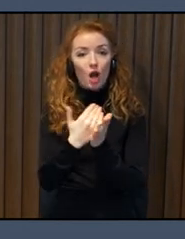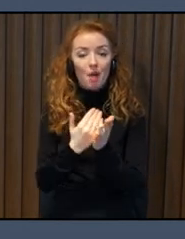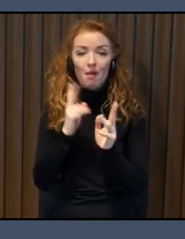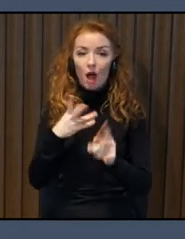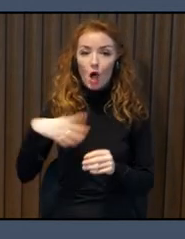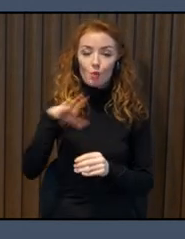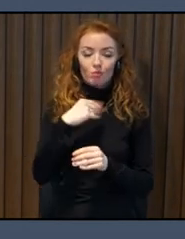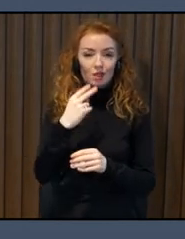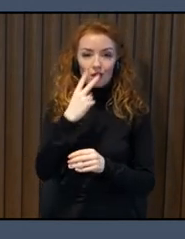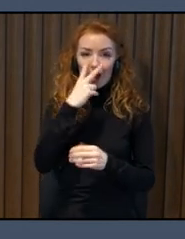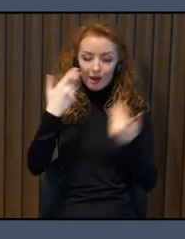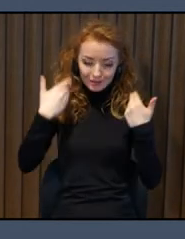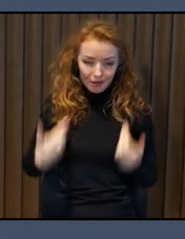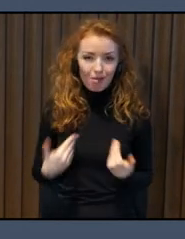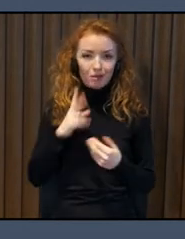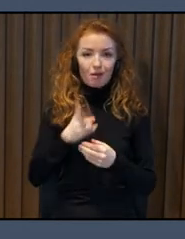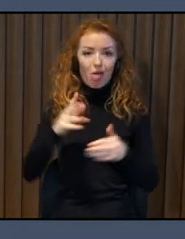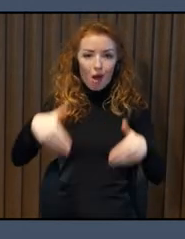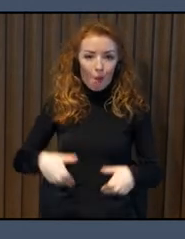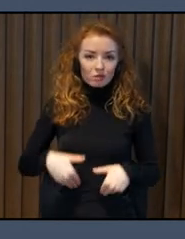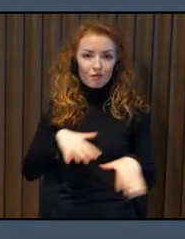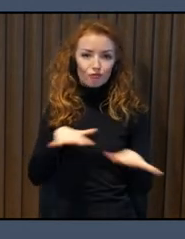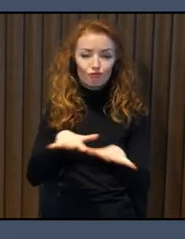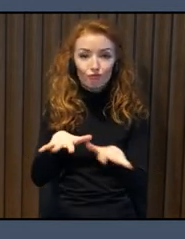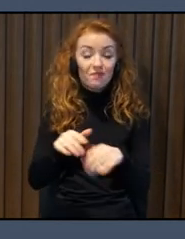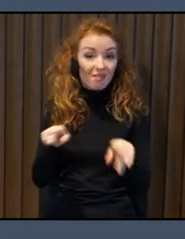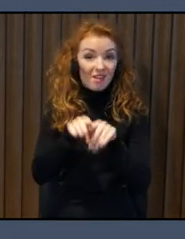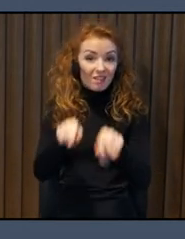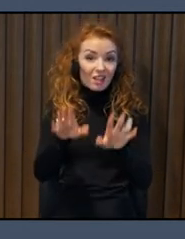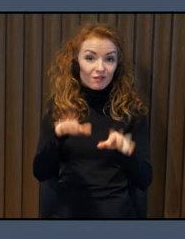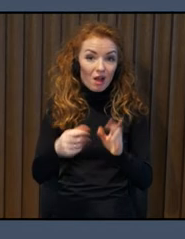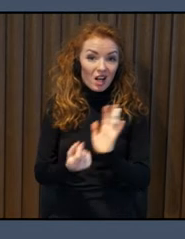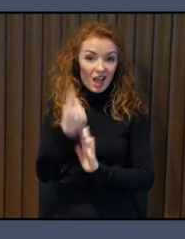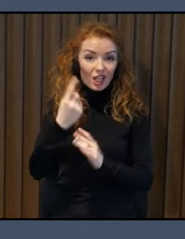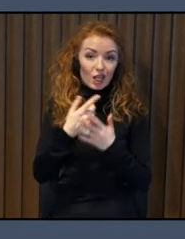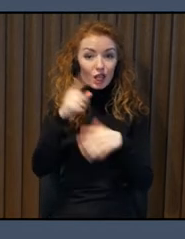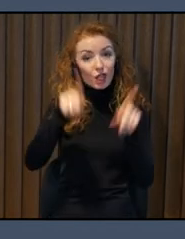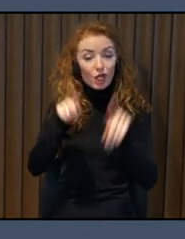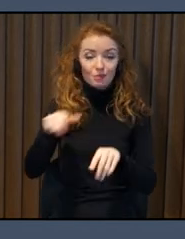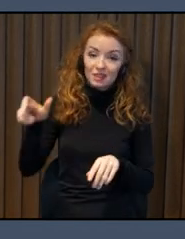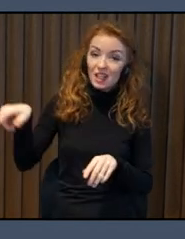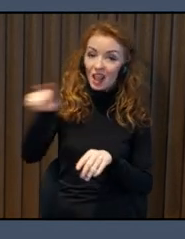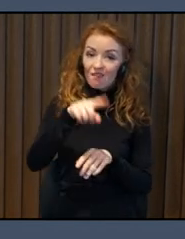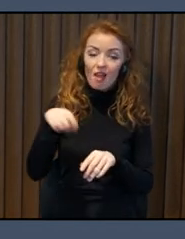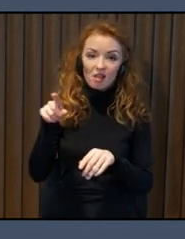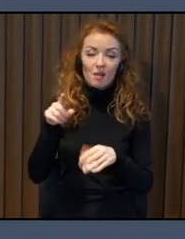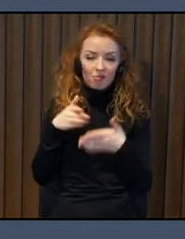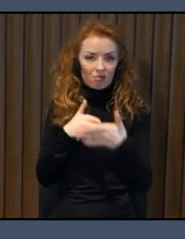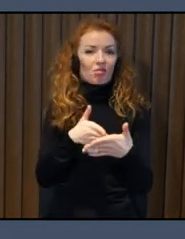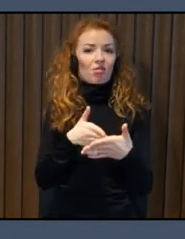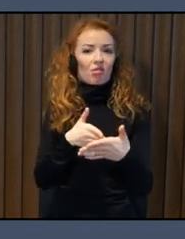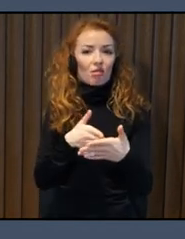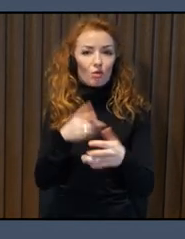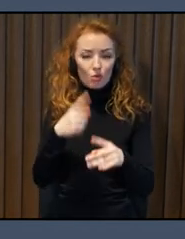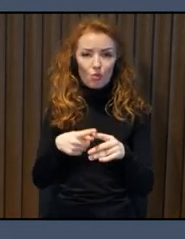can create inaccessibility. Therefore, we think it's important to talk about norms and NormStorm